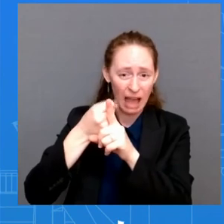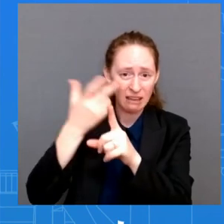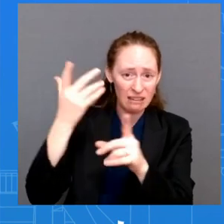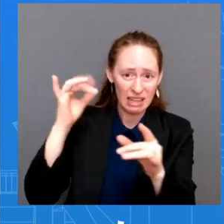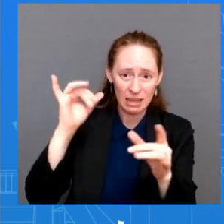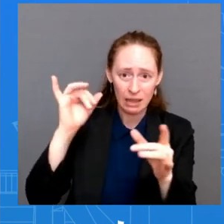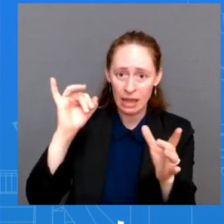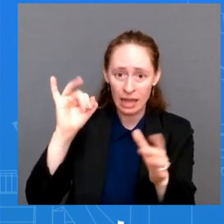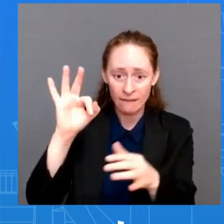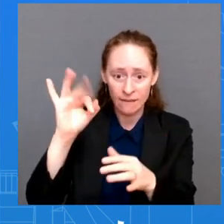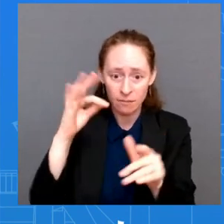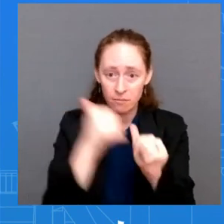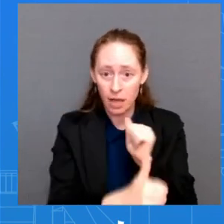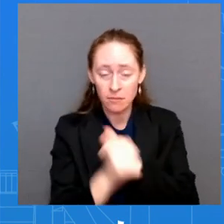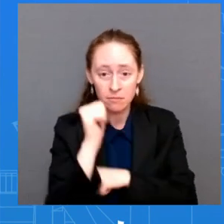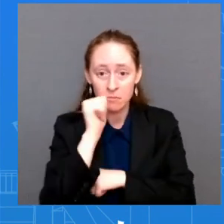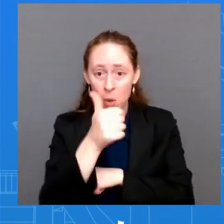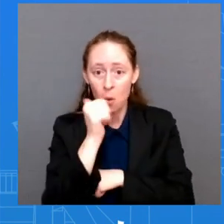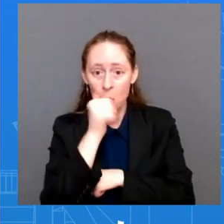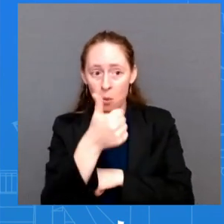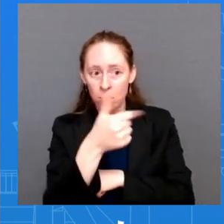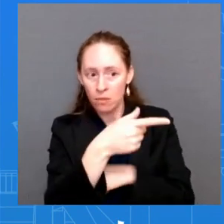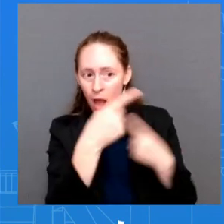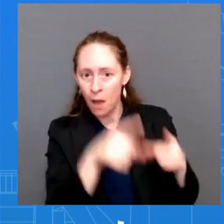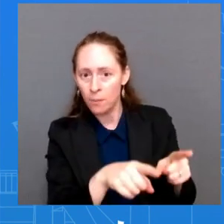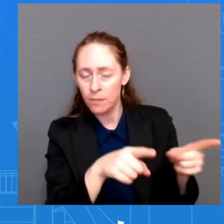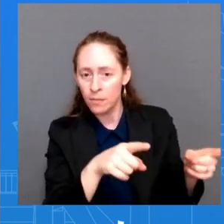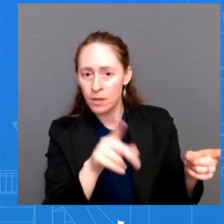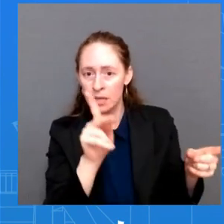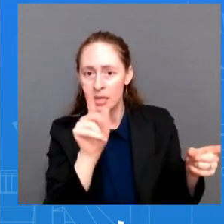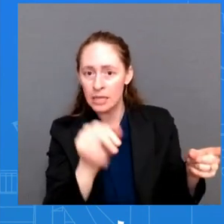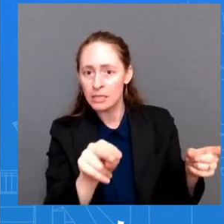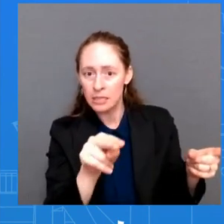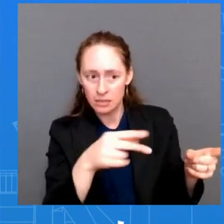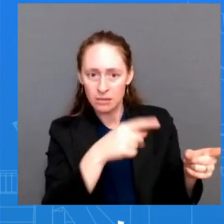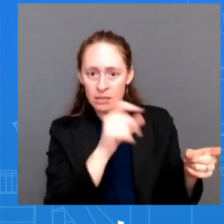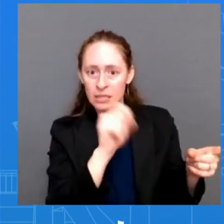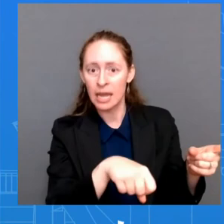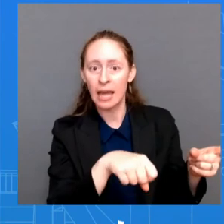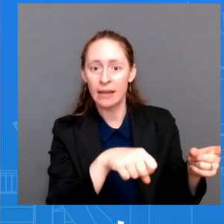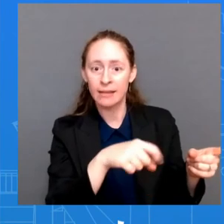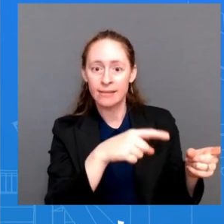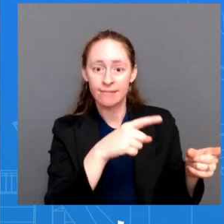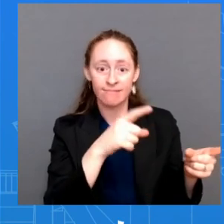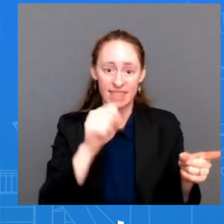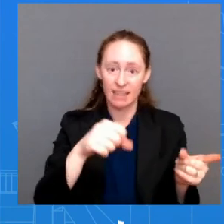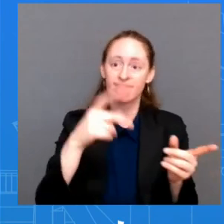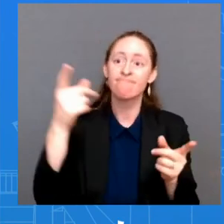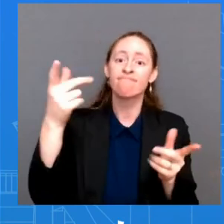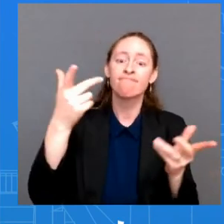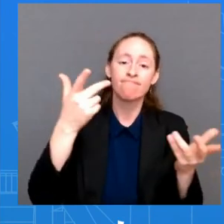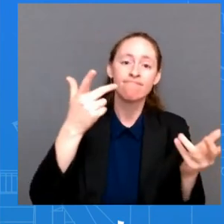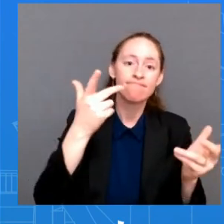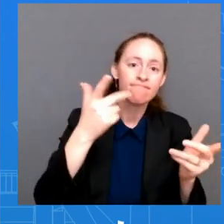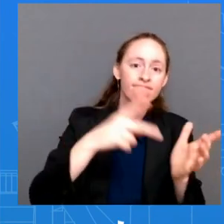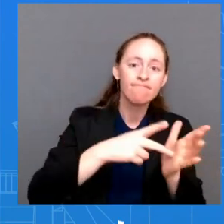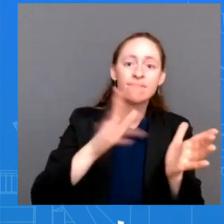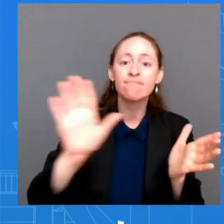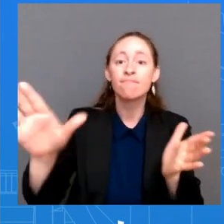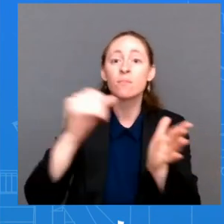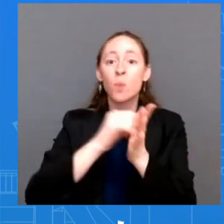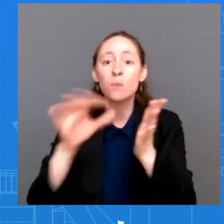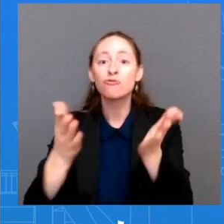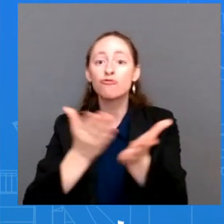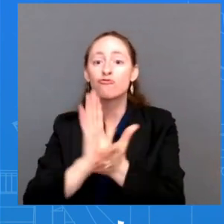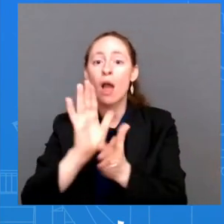could lead to another state eliminating the right to choose and eviscerating access to health care republican governors